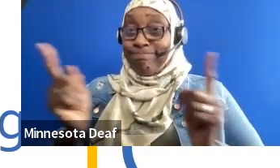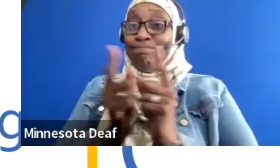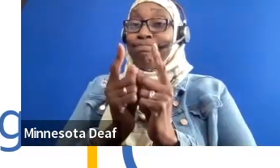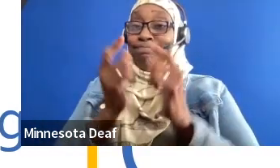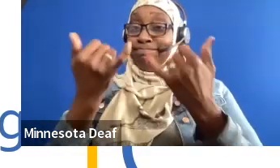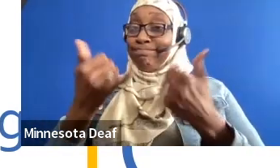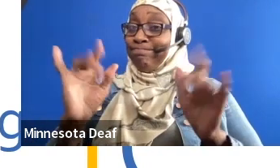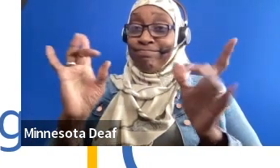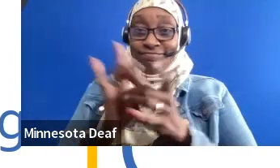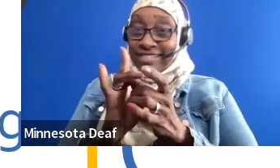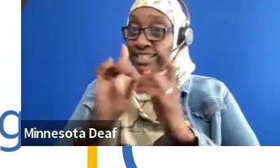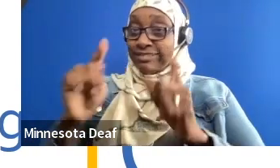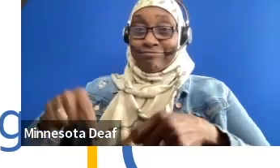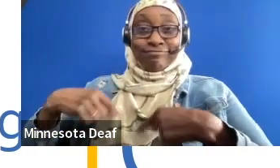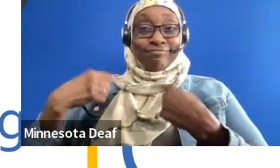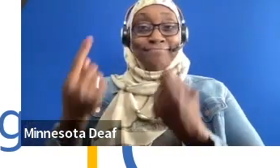this very day. You know?